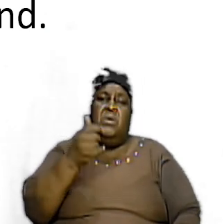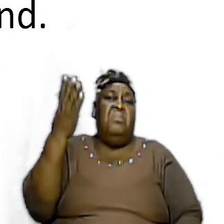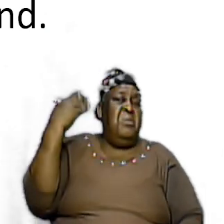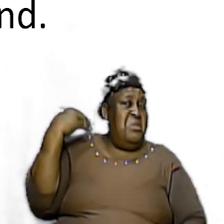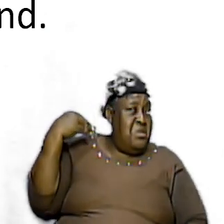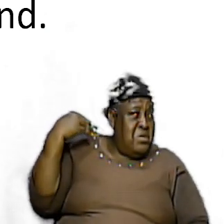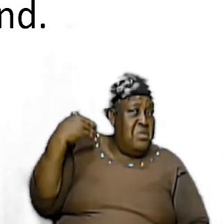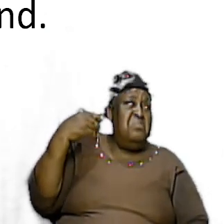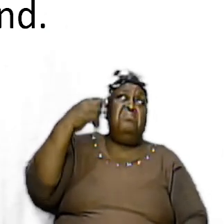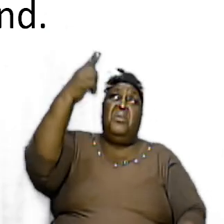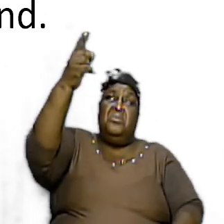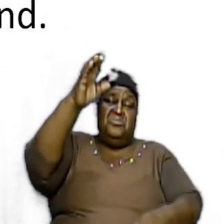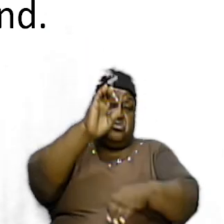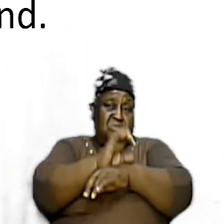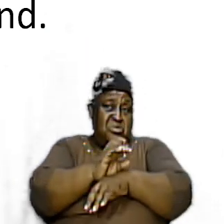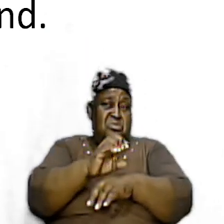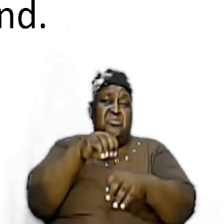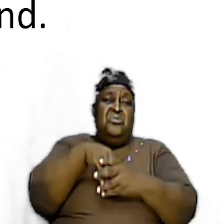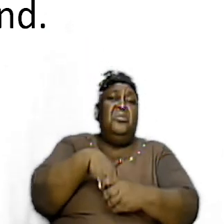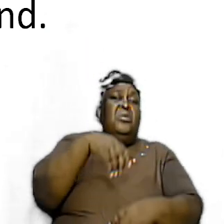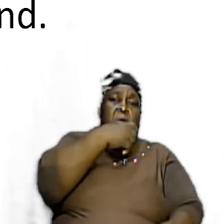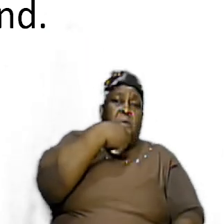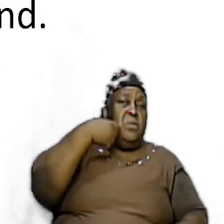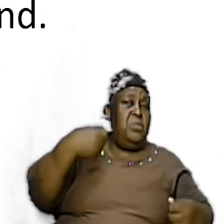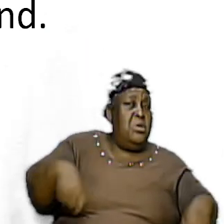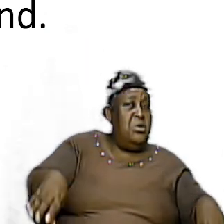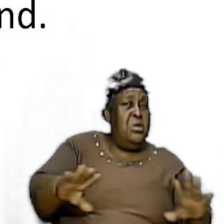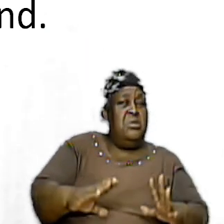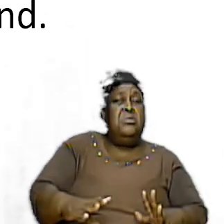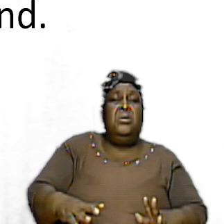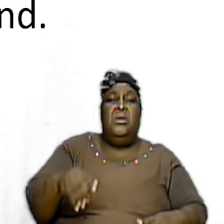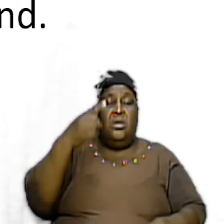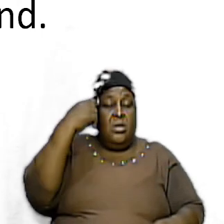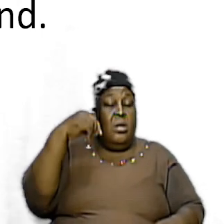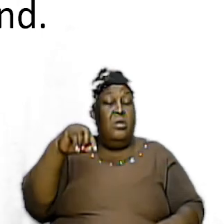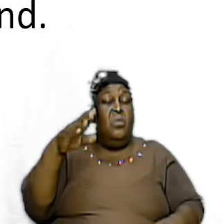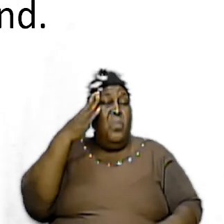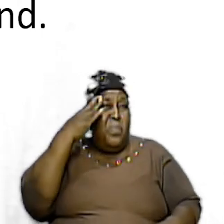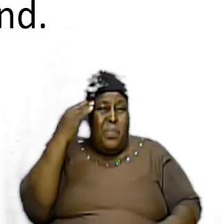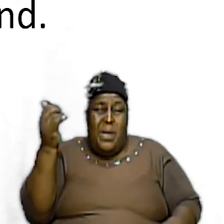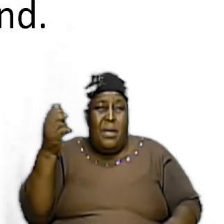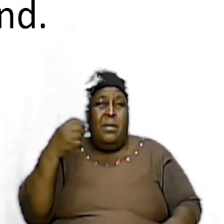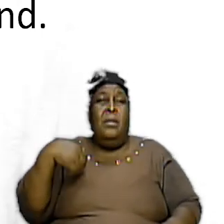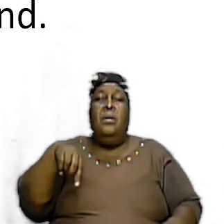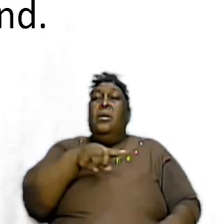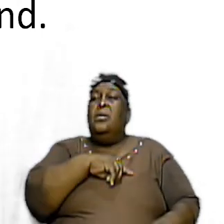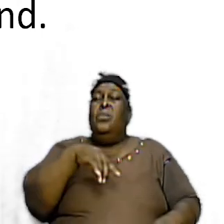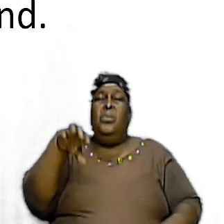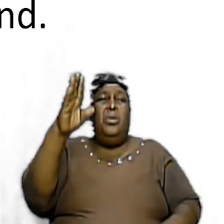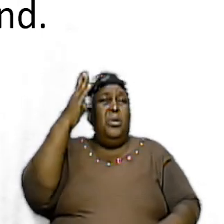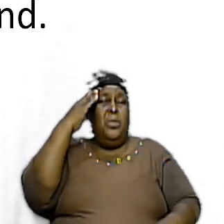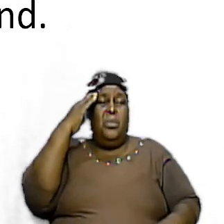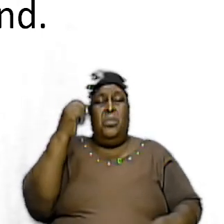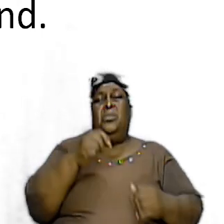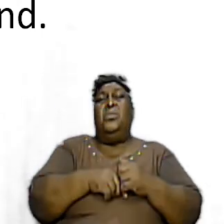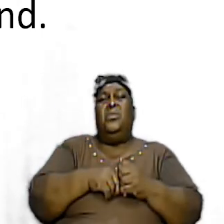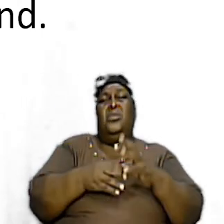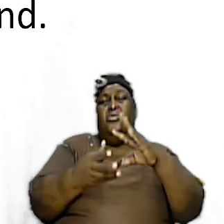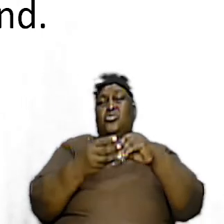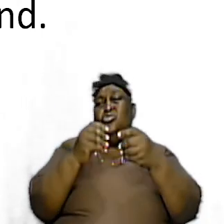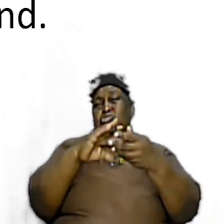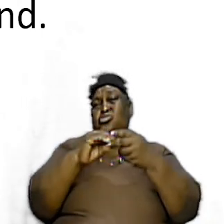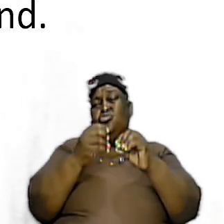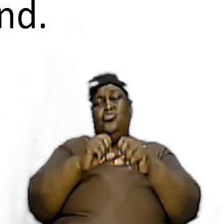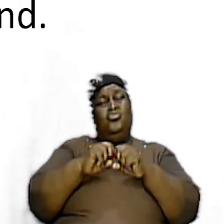his church in the wilderness why because we all know the episode very well they were in